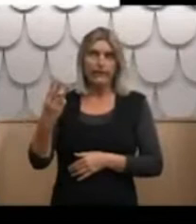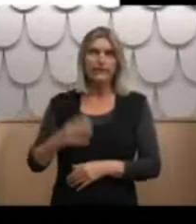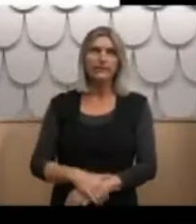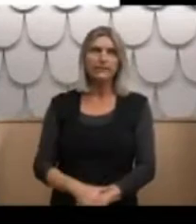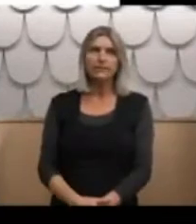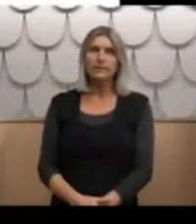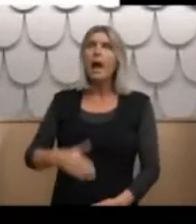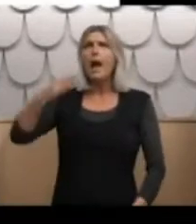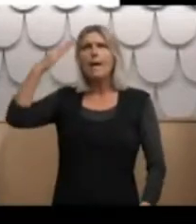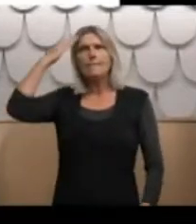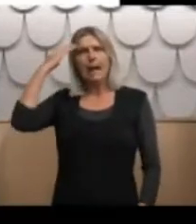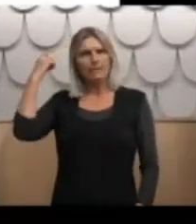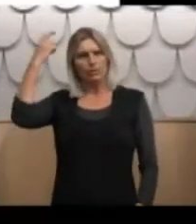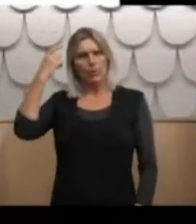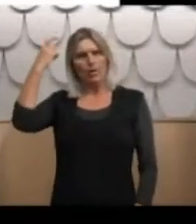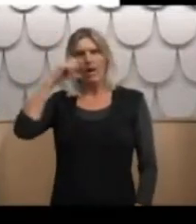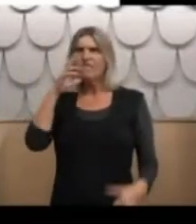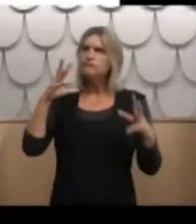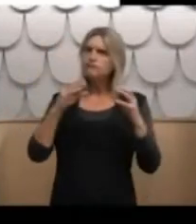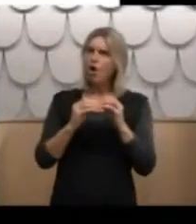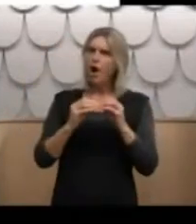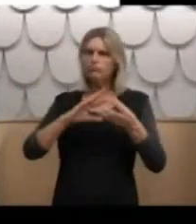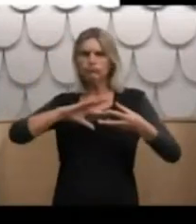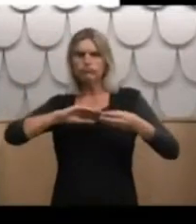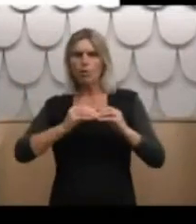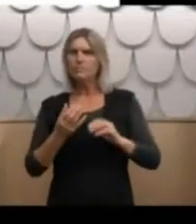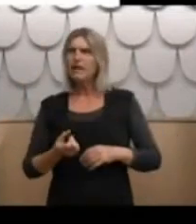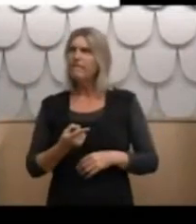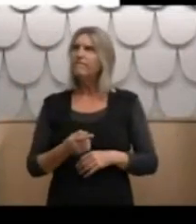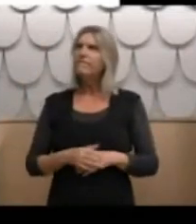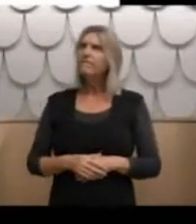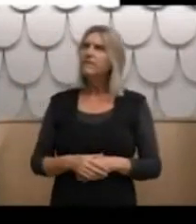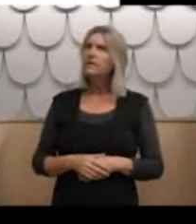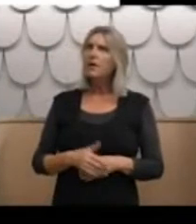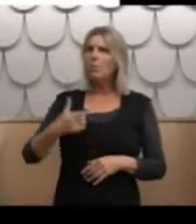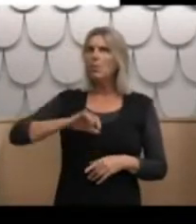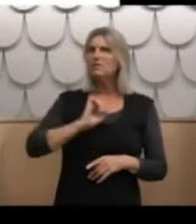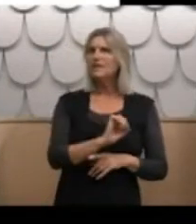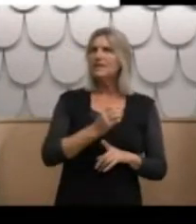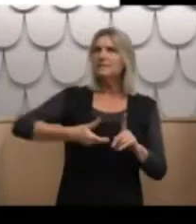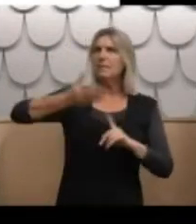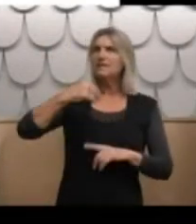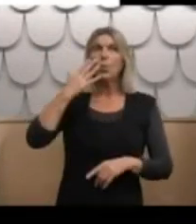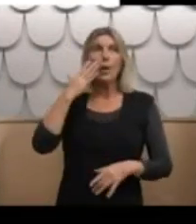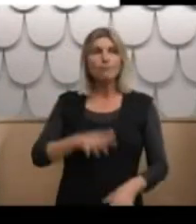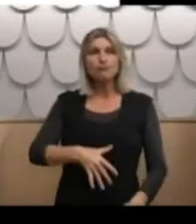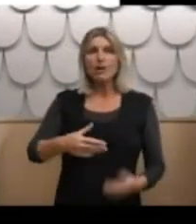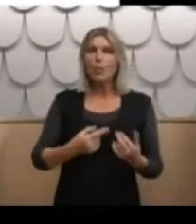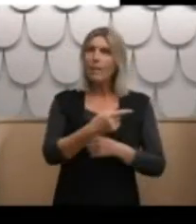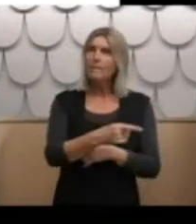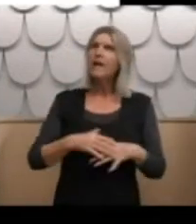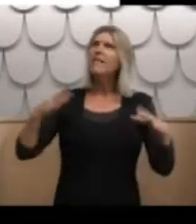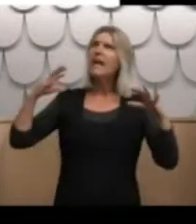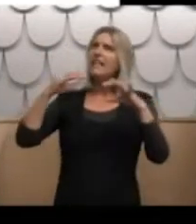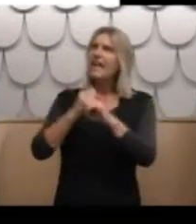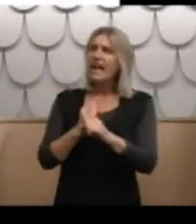So Mum is wondering if Brian has had some problems based on his past and her pregnancy. Then at the end